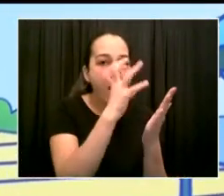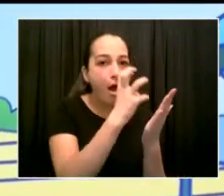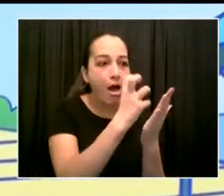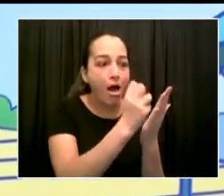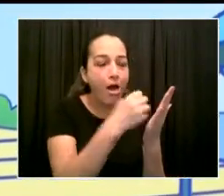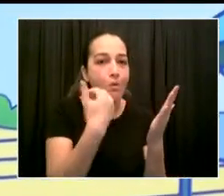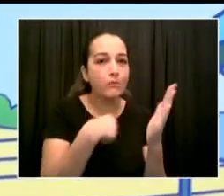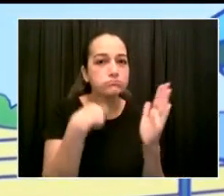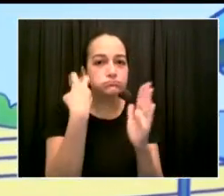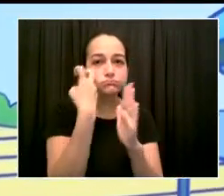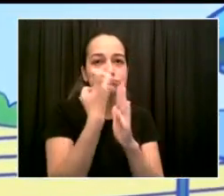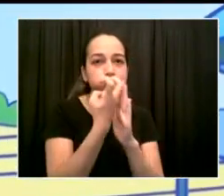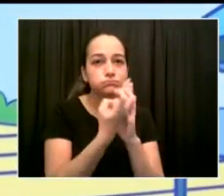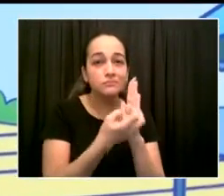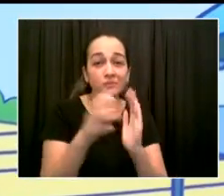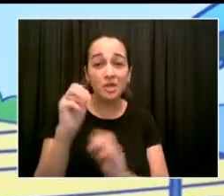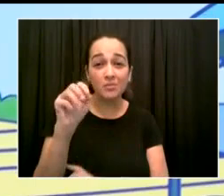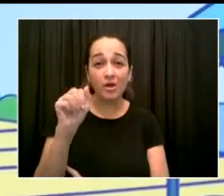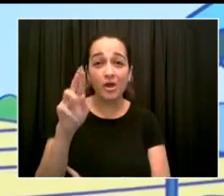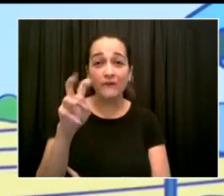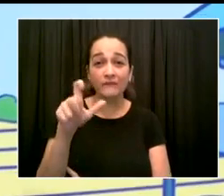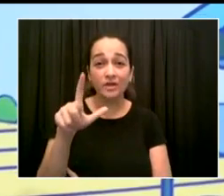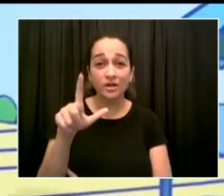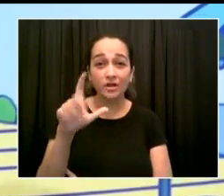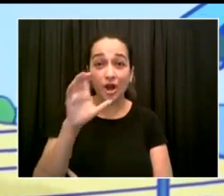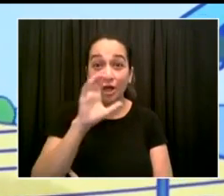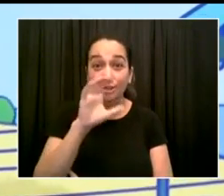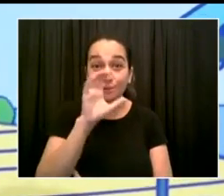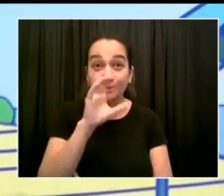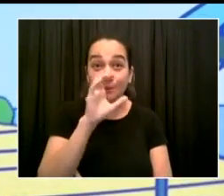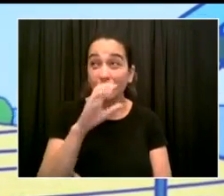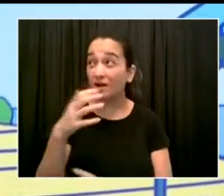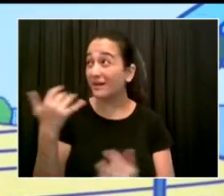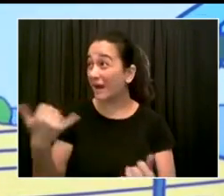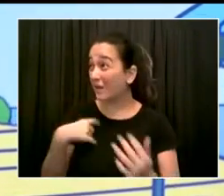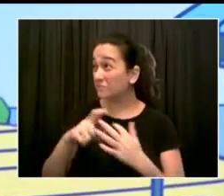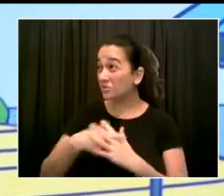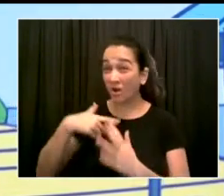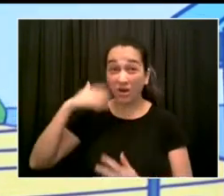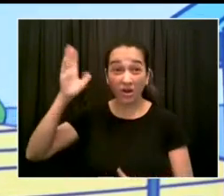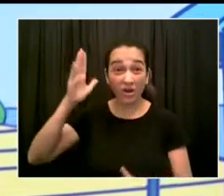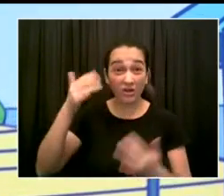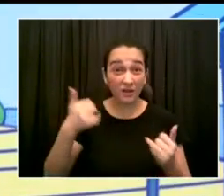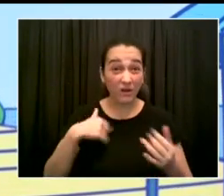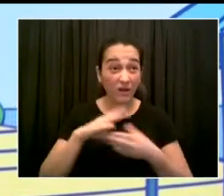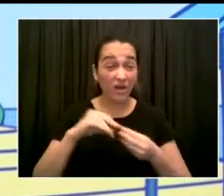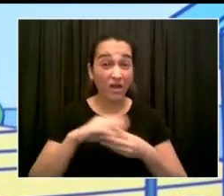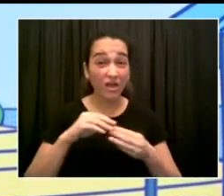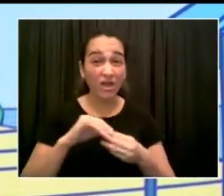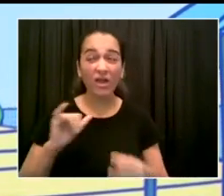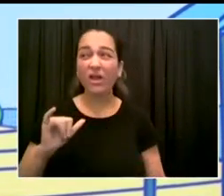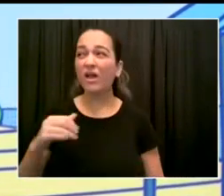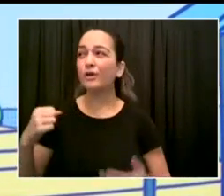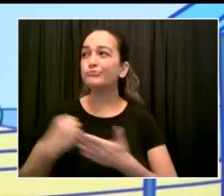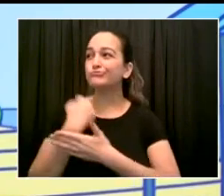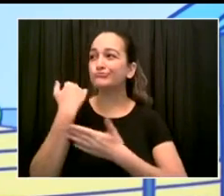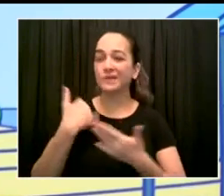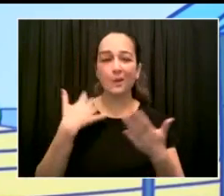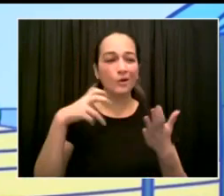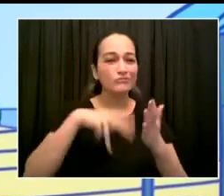press conference had begun. I, this is amazing. It's limited edition. It's exclusive.